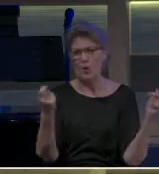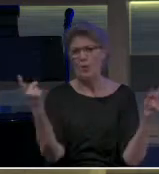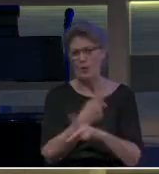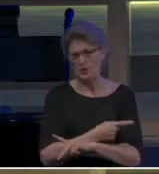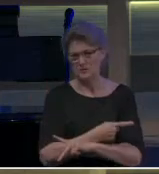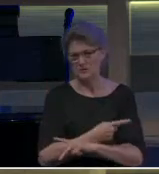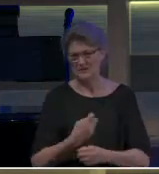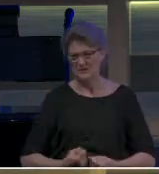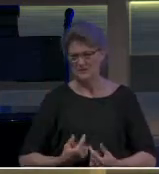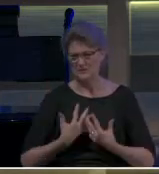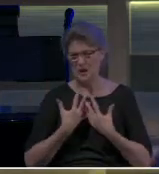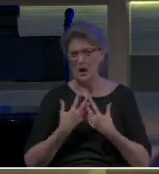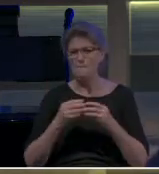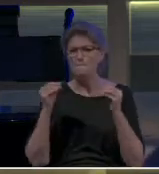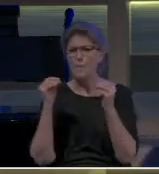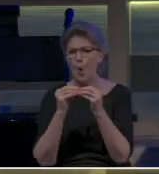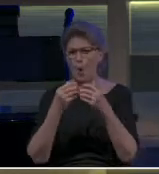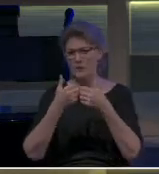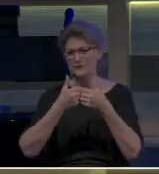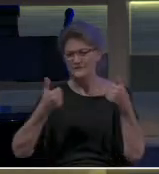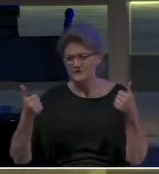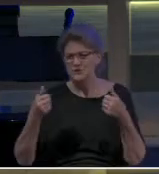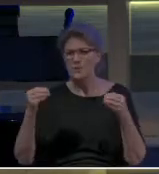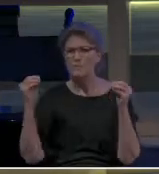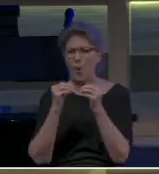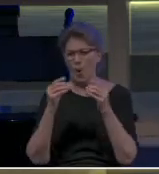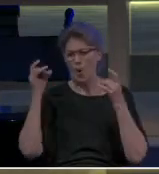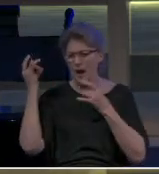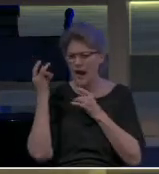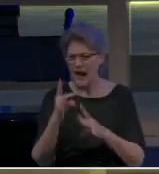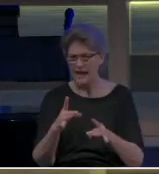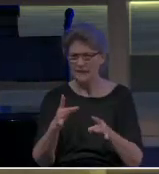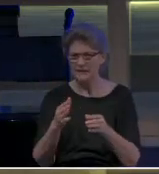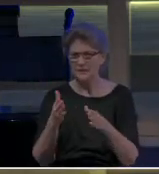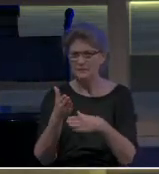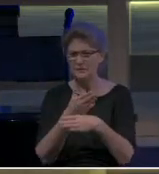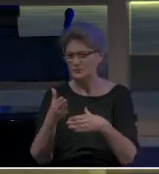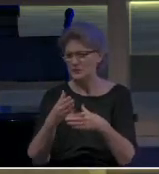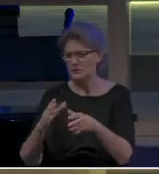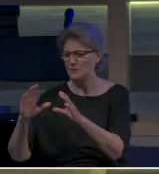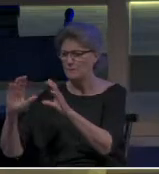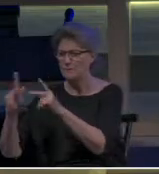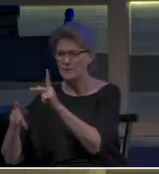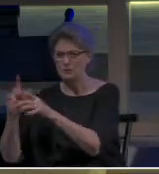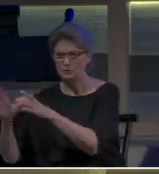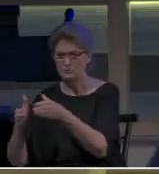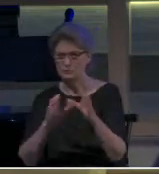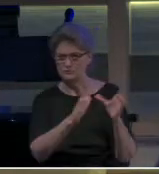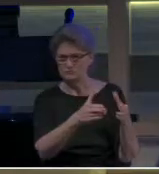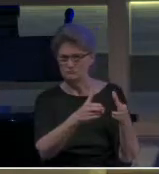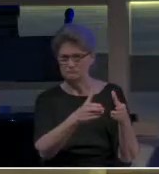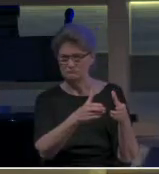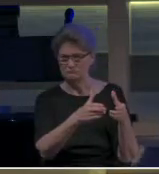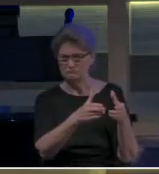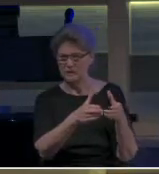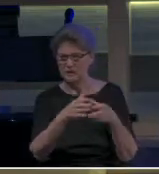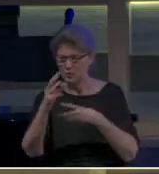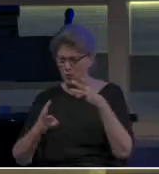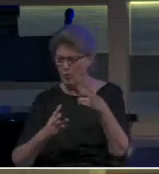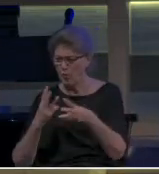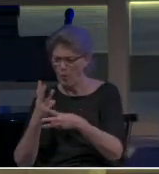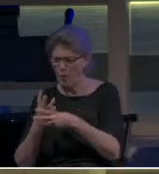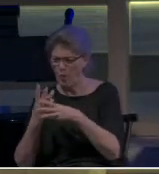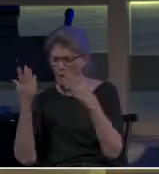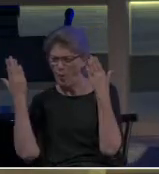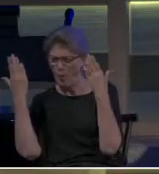greater vitriol and hatred and divisions between people. And so the world around us is getting darker